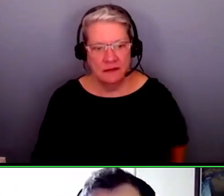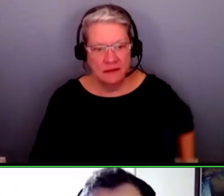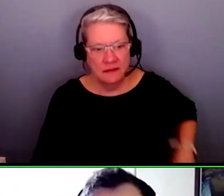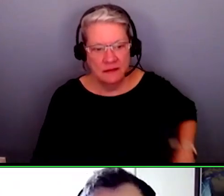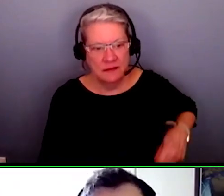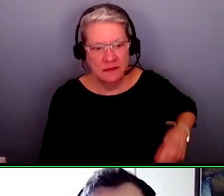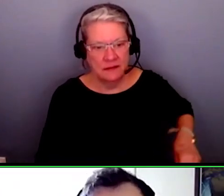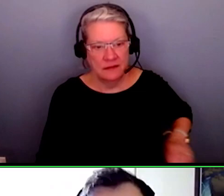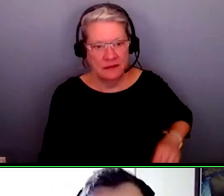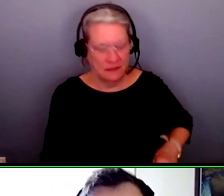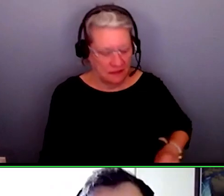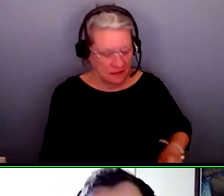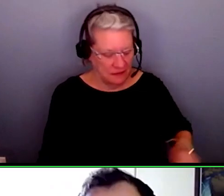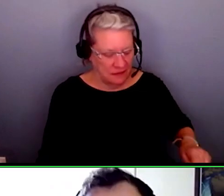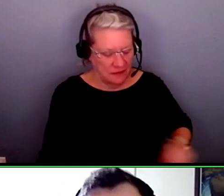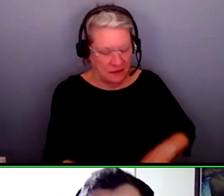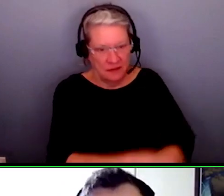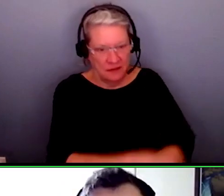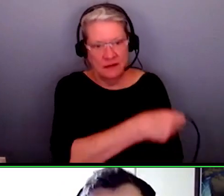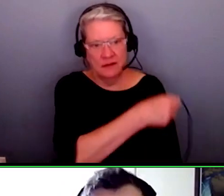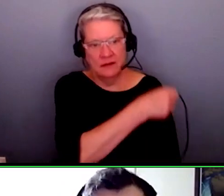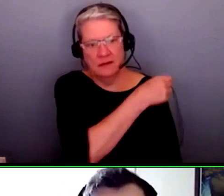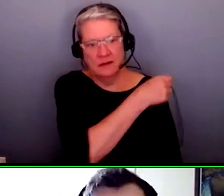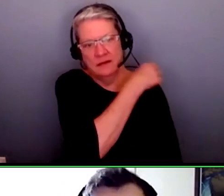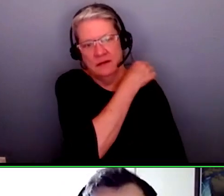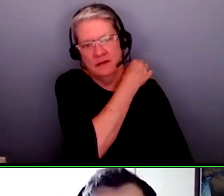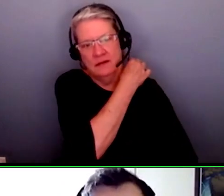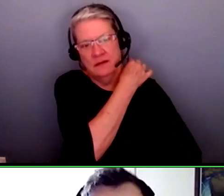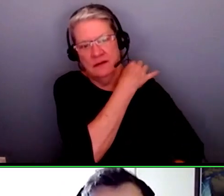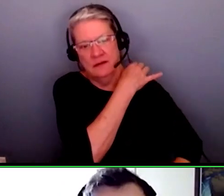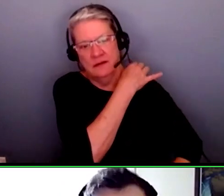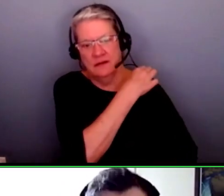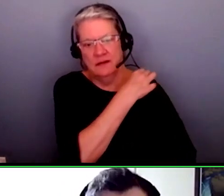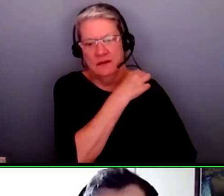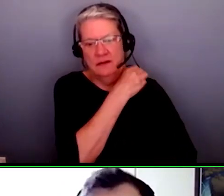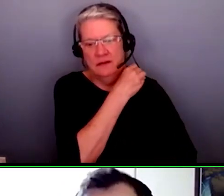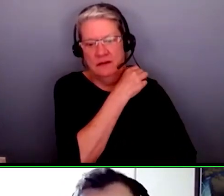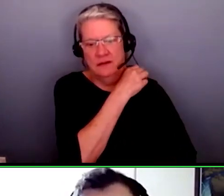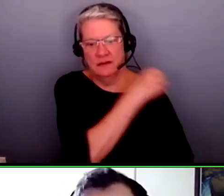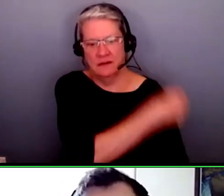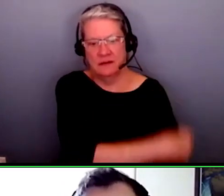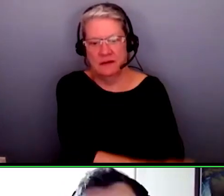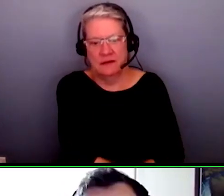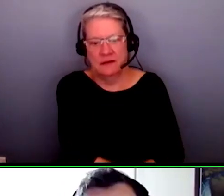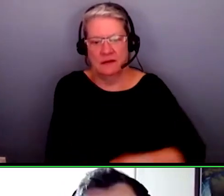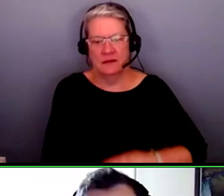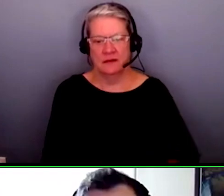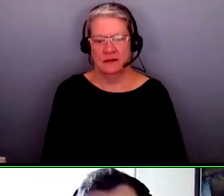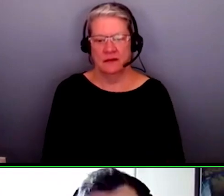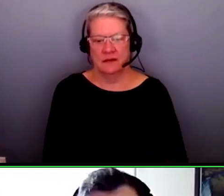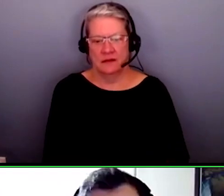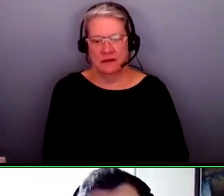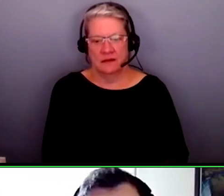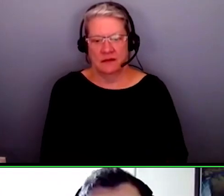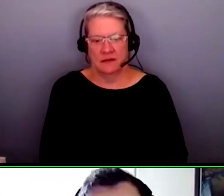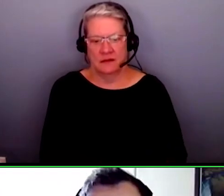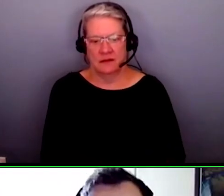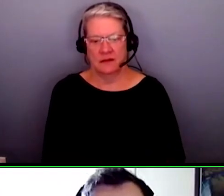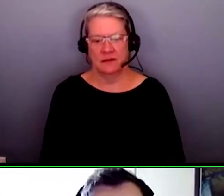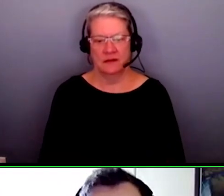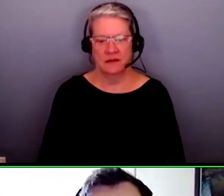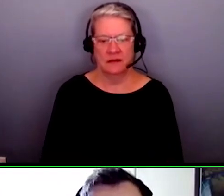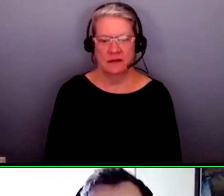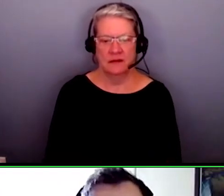of the first things that you do when you go to a doctor shop and you get up to the line you give your name you choose yourself and the hands you respect